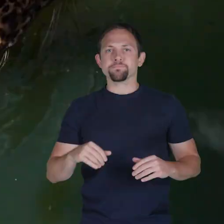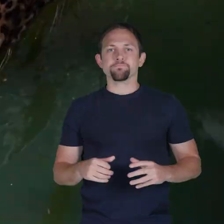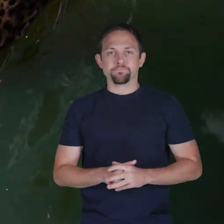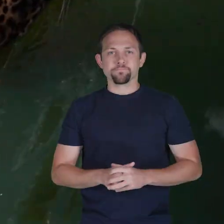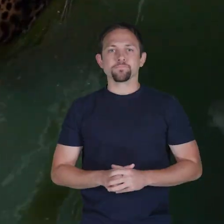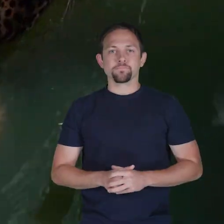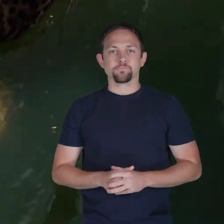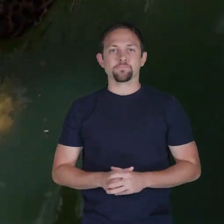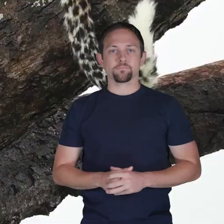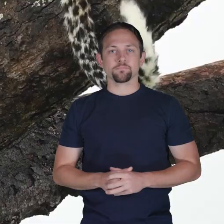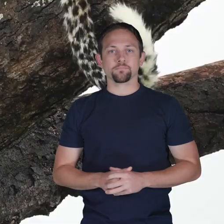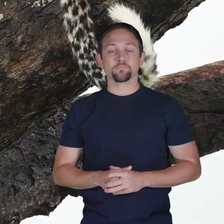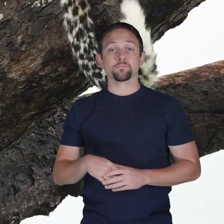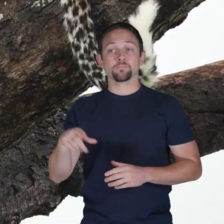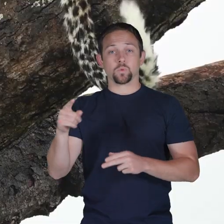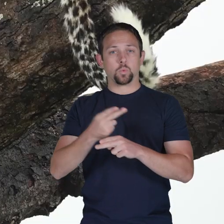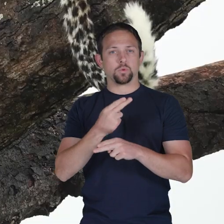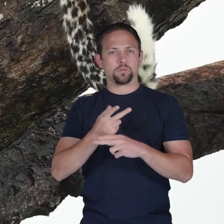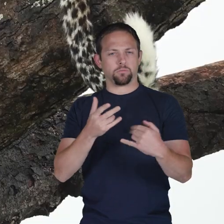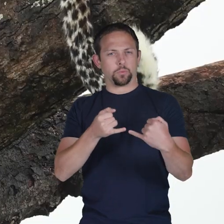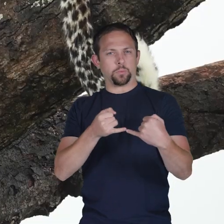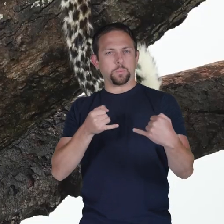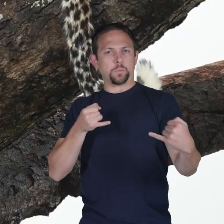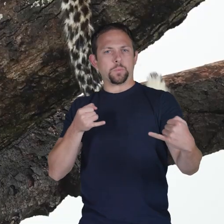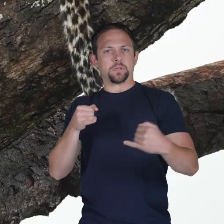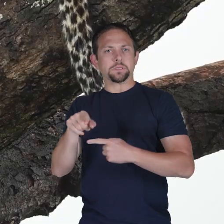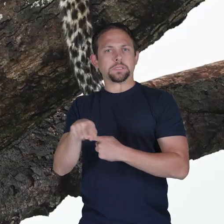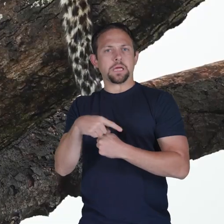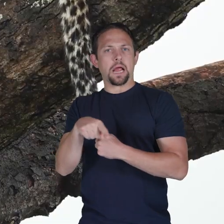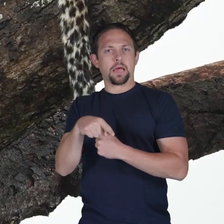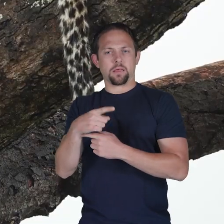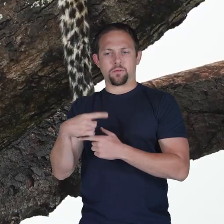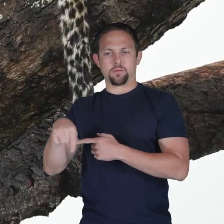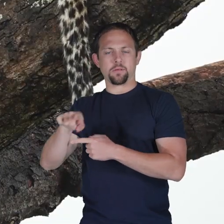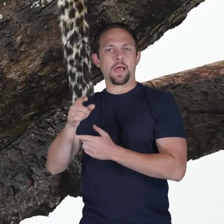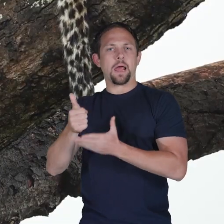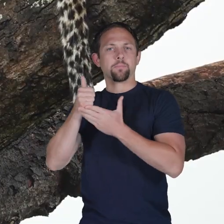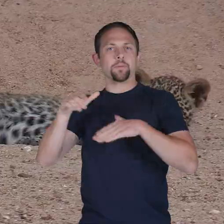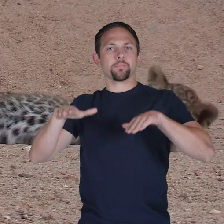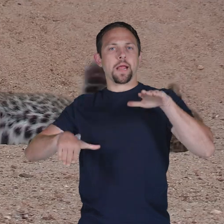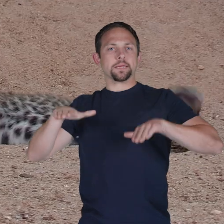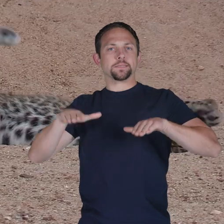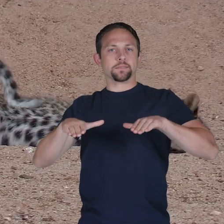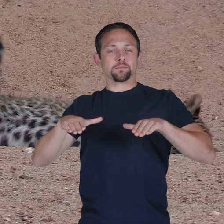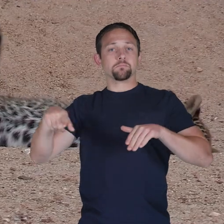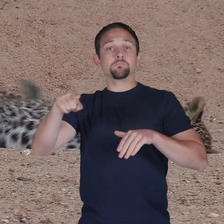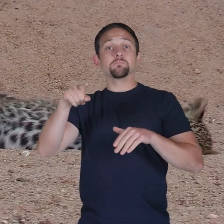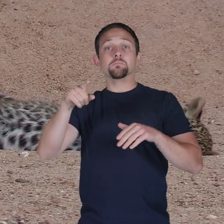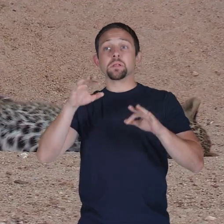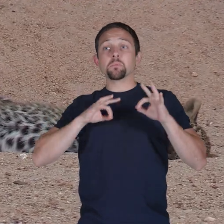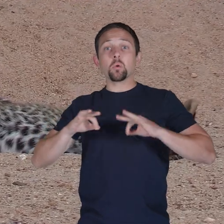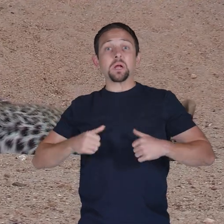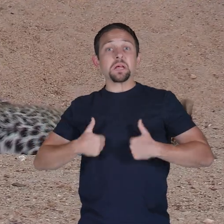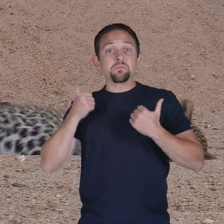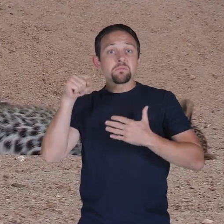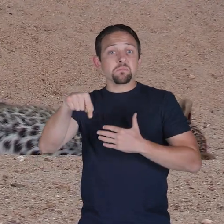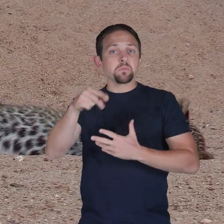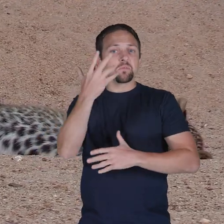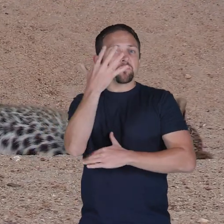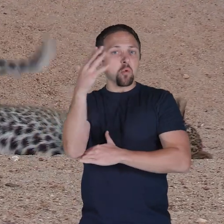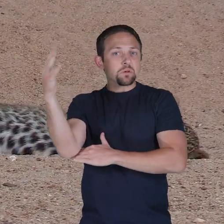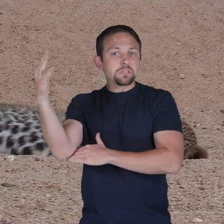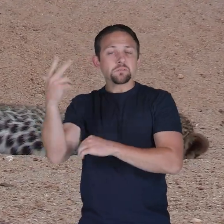swimmers and they use their long tails to help them balance they can be found in forests